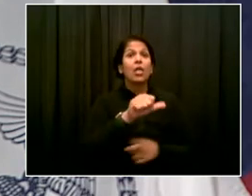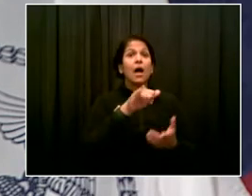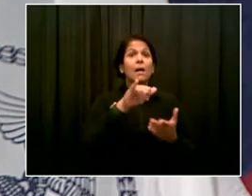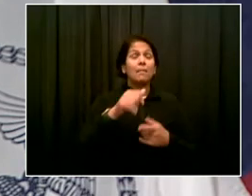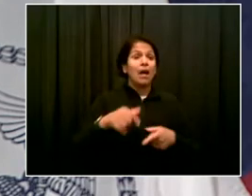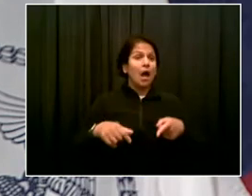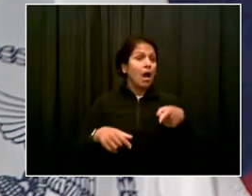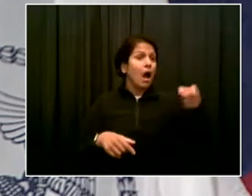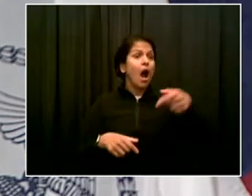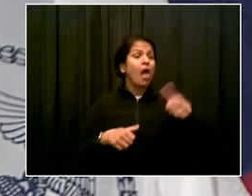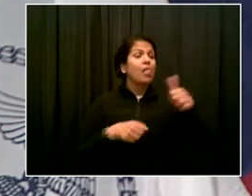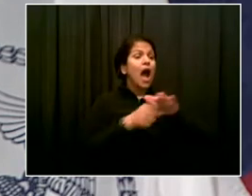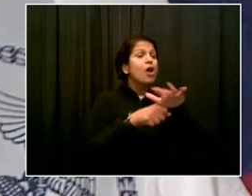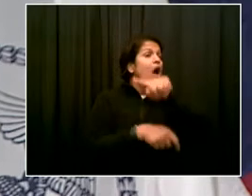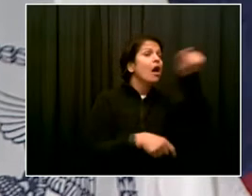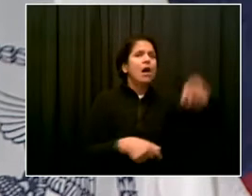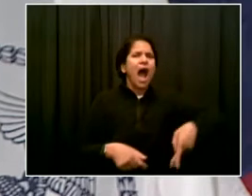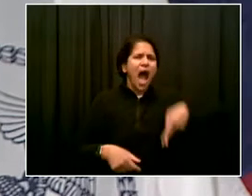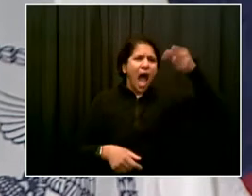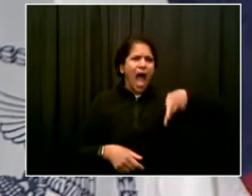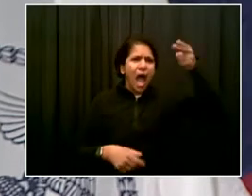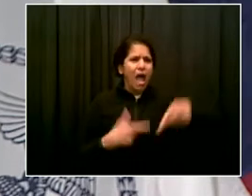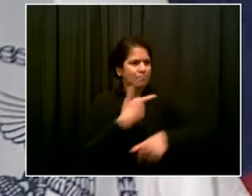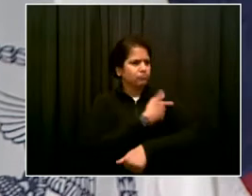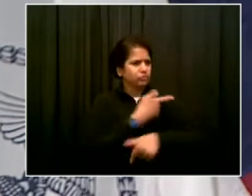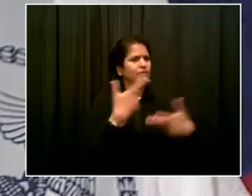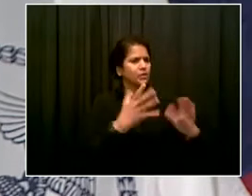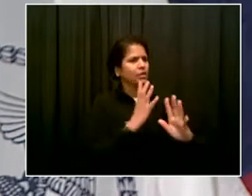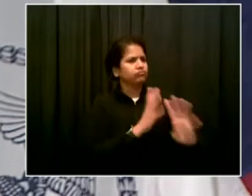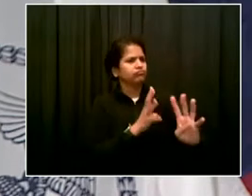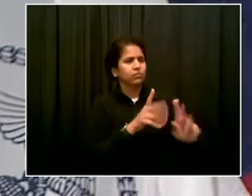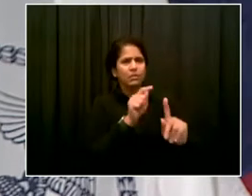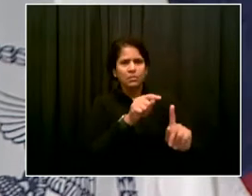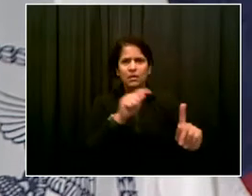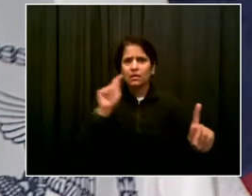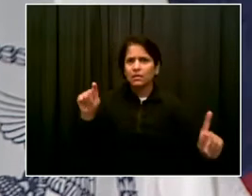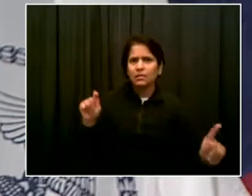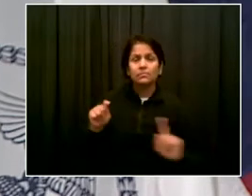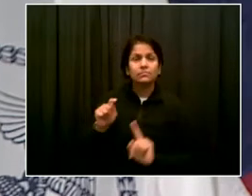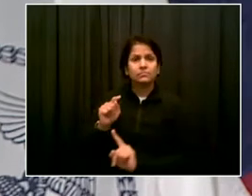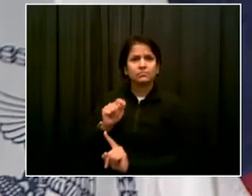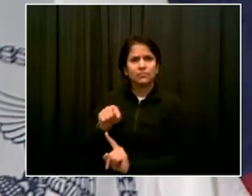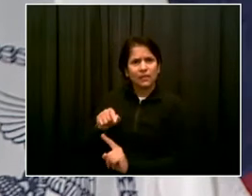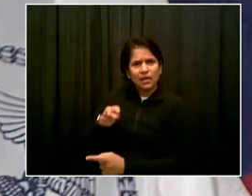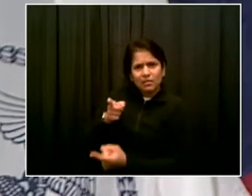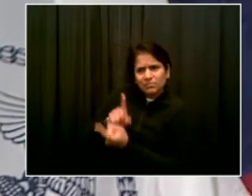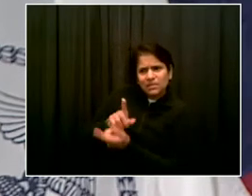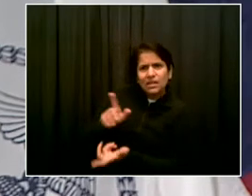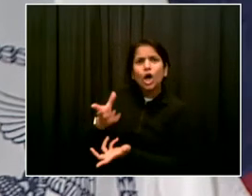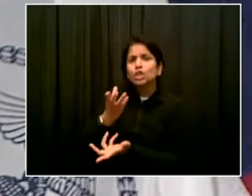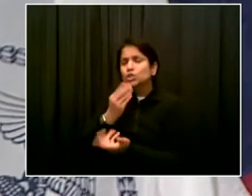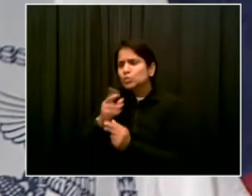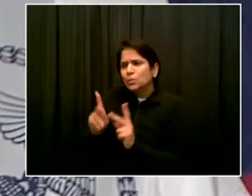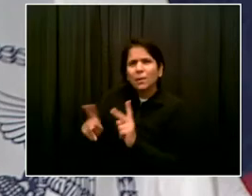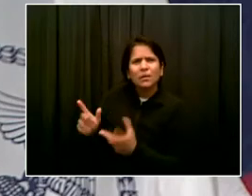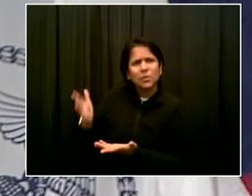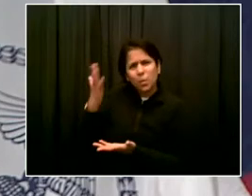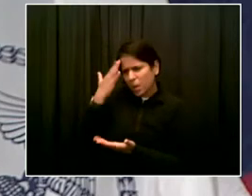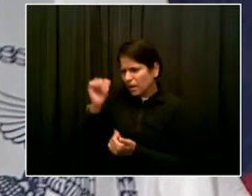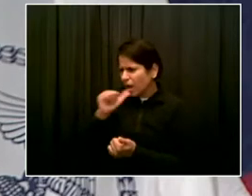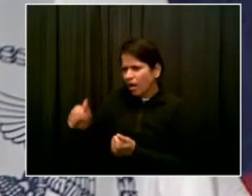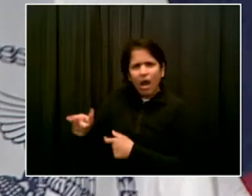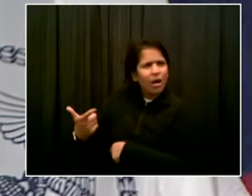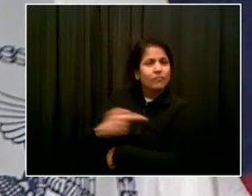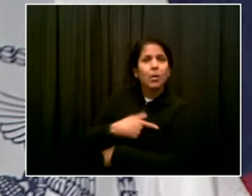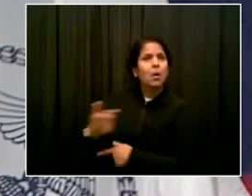value and driver that's getting them vaccinated. And I was curious, I think there's a little bit more strategy on getting this particular population